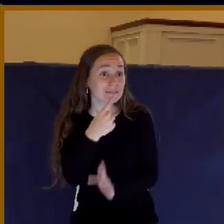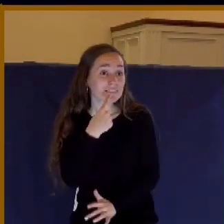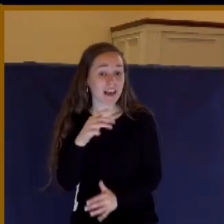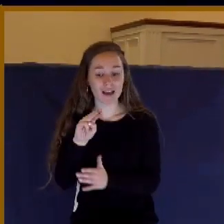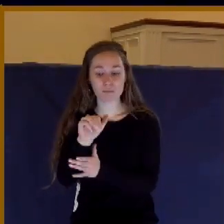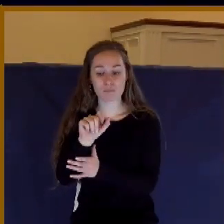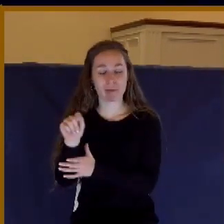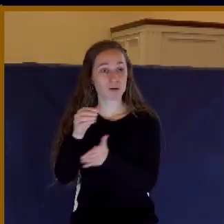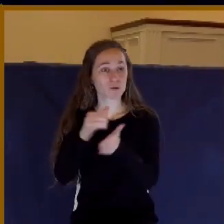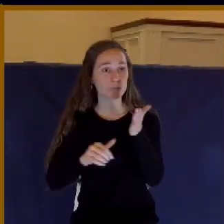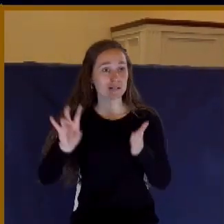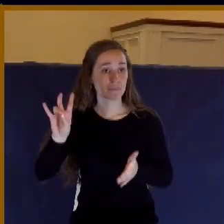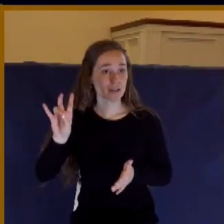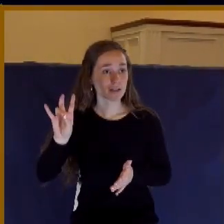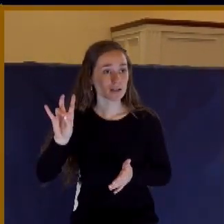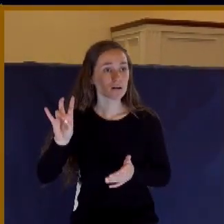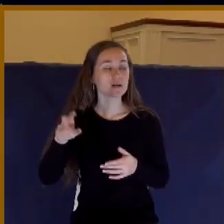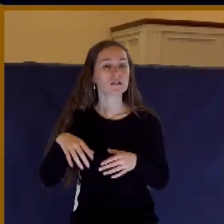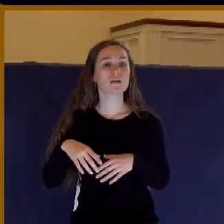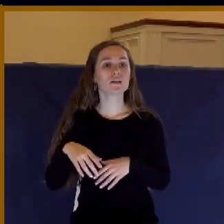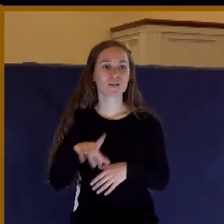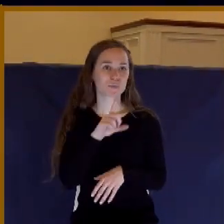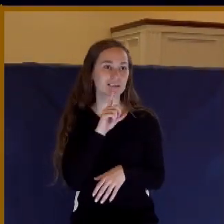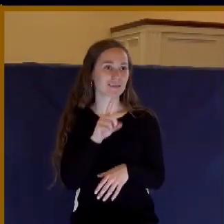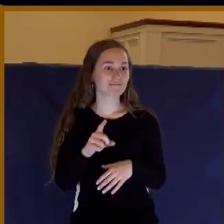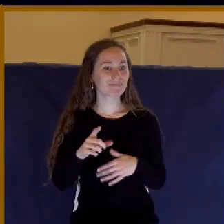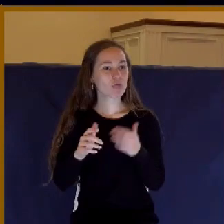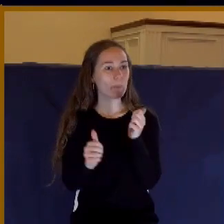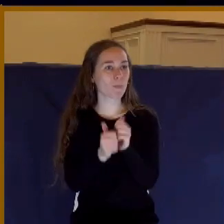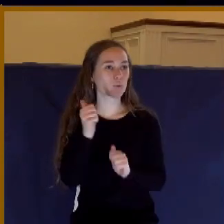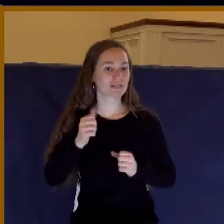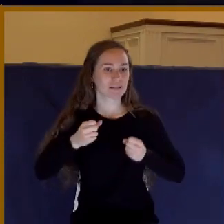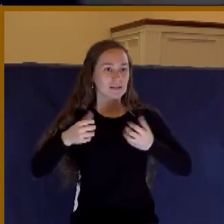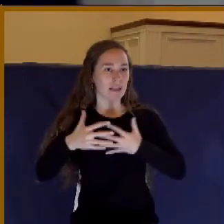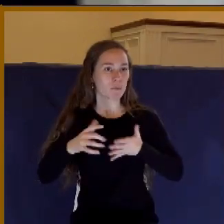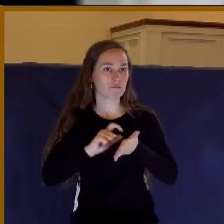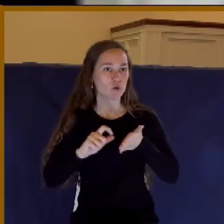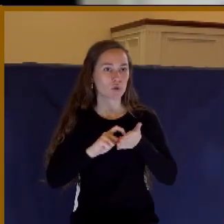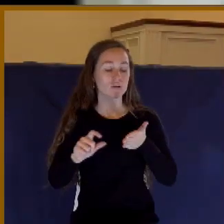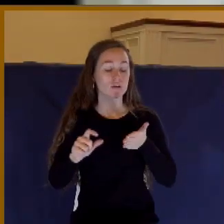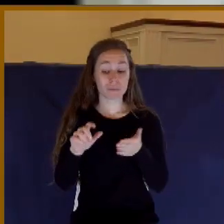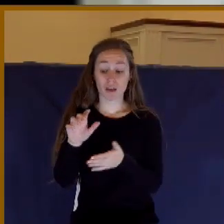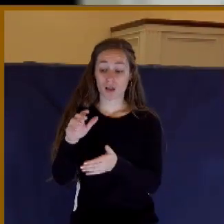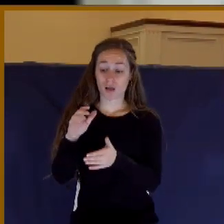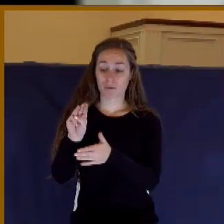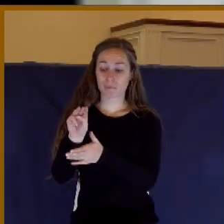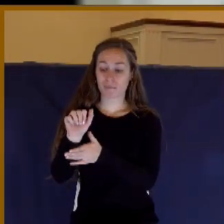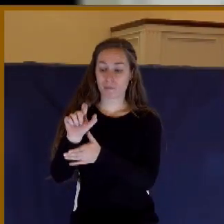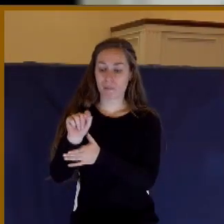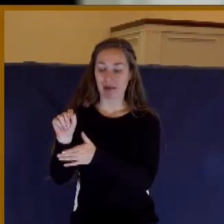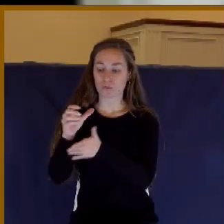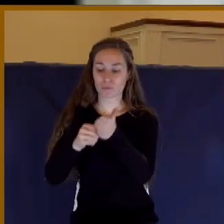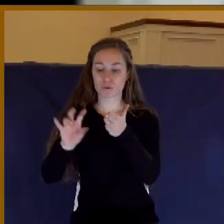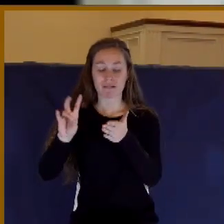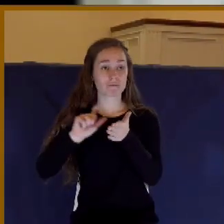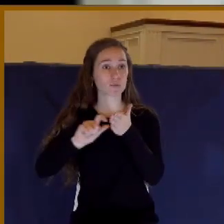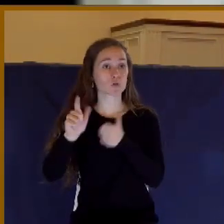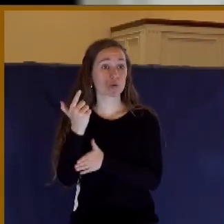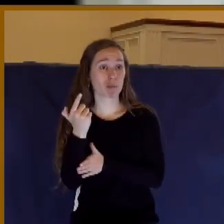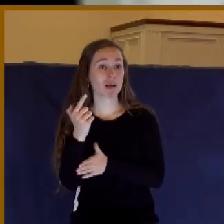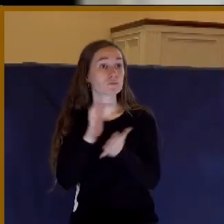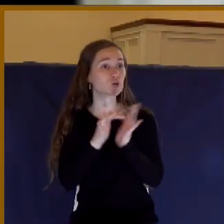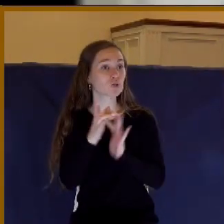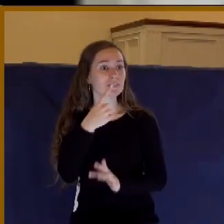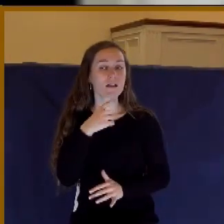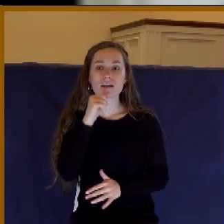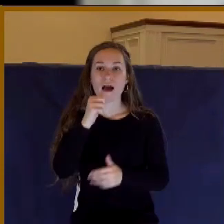Matthew chapter 7, these are the most haunting verses in all the Bible. He said in Matthew 7, 21, Not everyone that saith unto me, Lord, Lord, shall enter into the